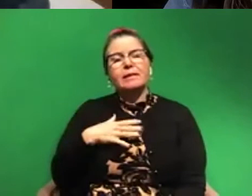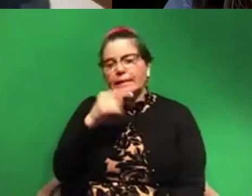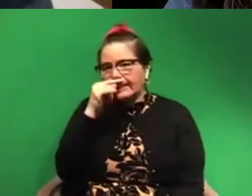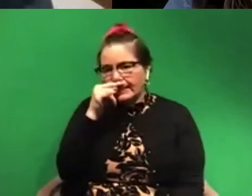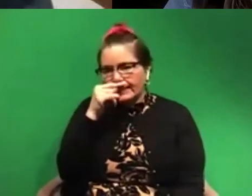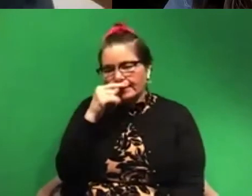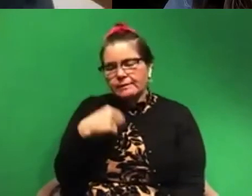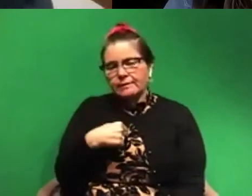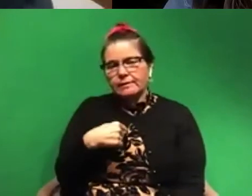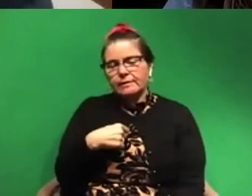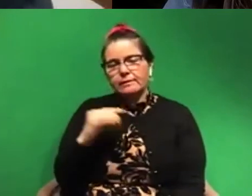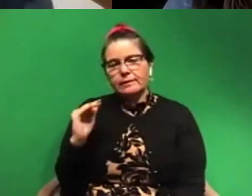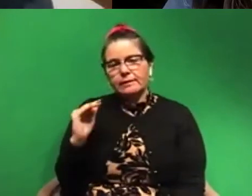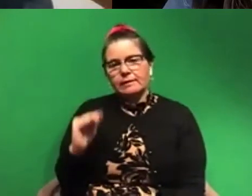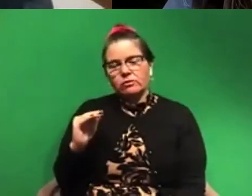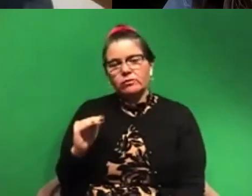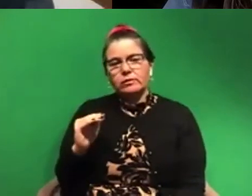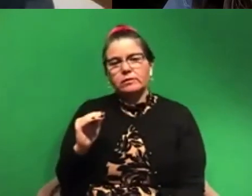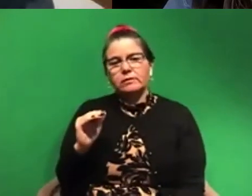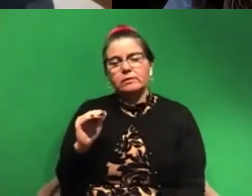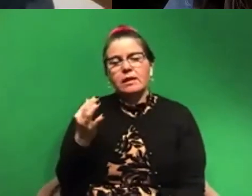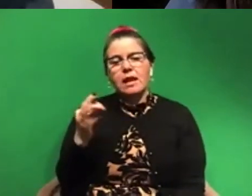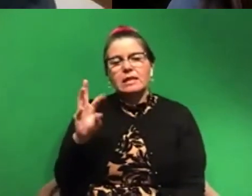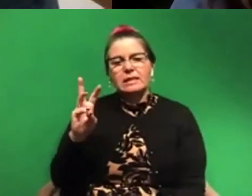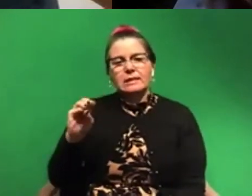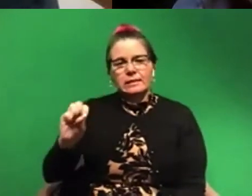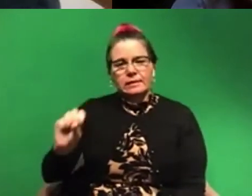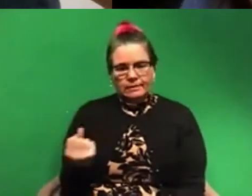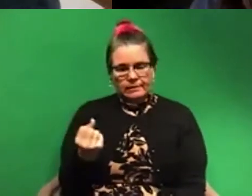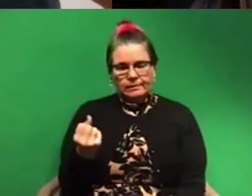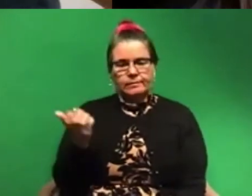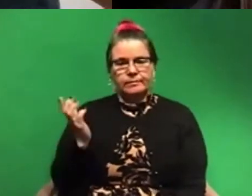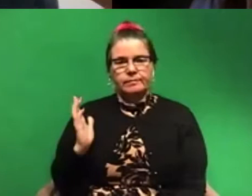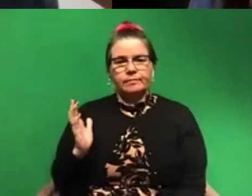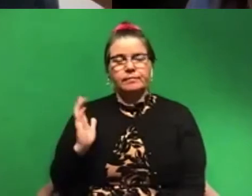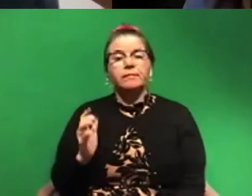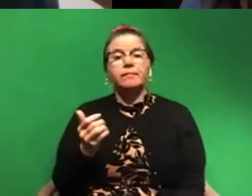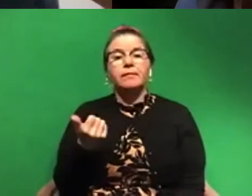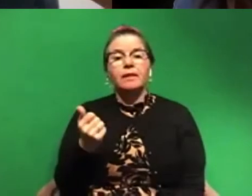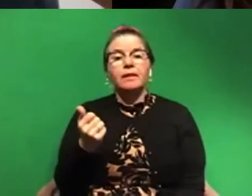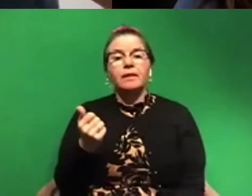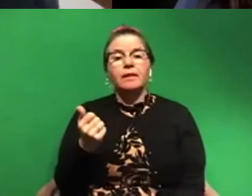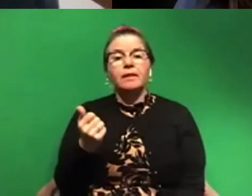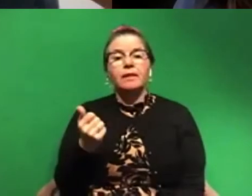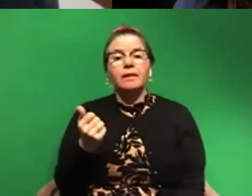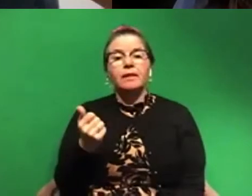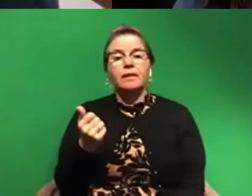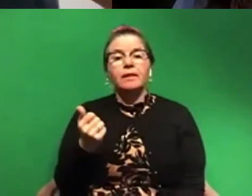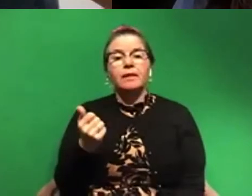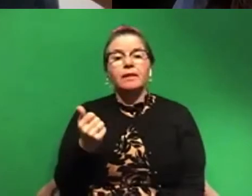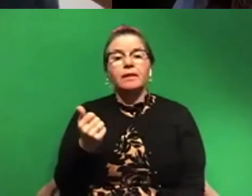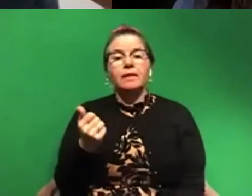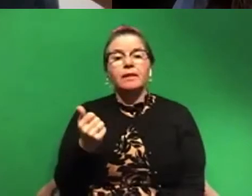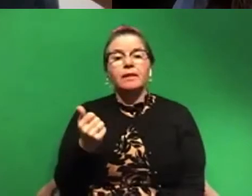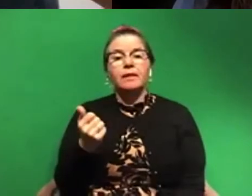the 1960s. And for anyone who's of that generation, old people like me, um, we will all remember